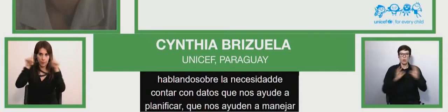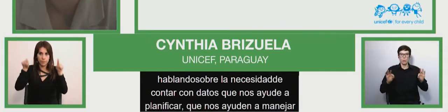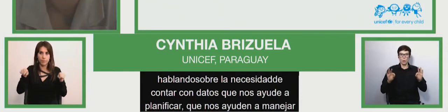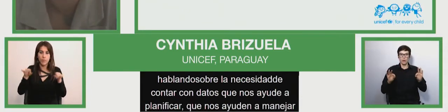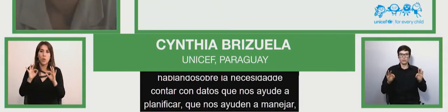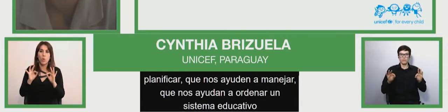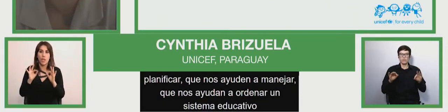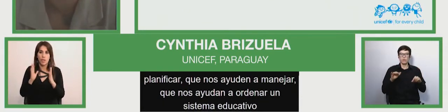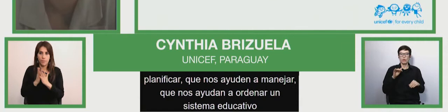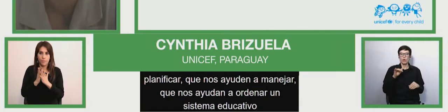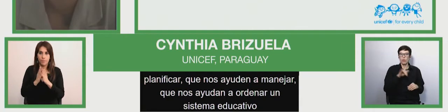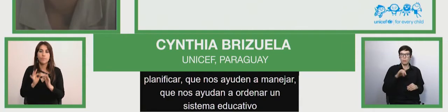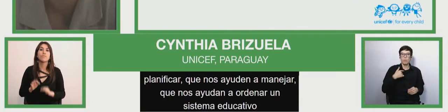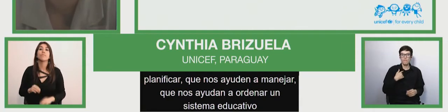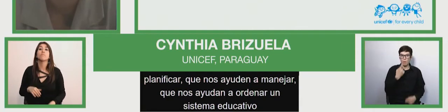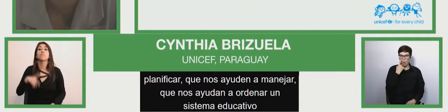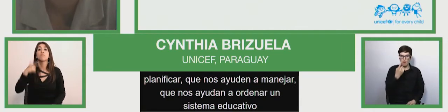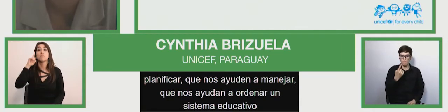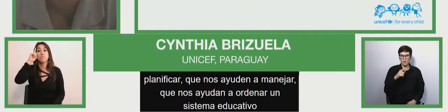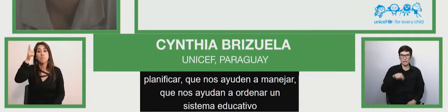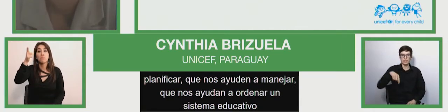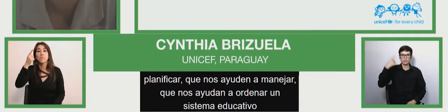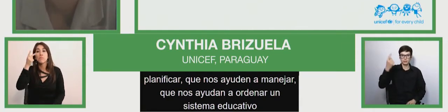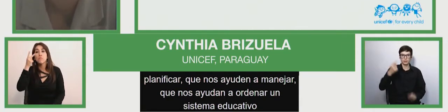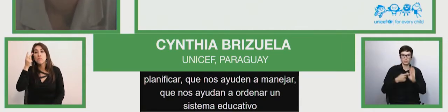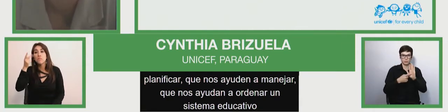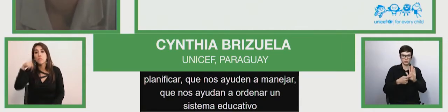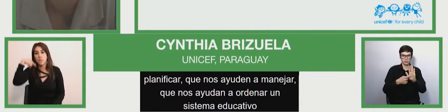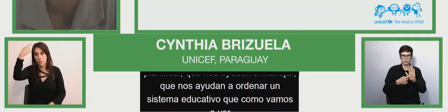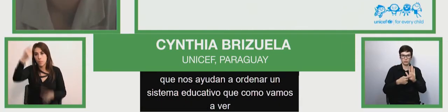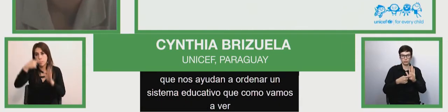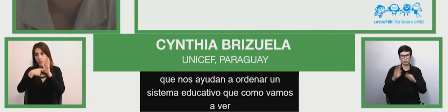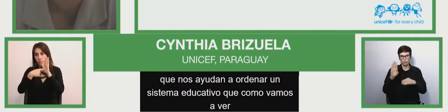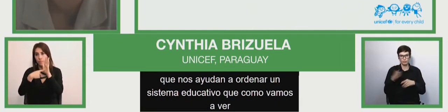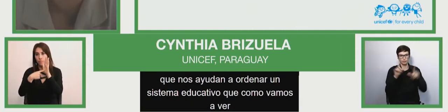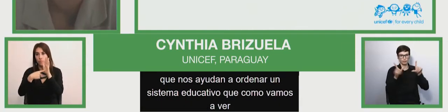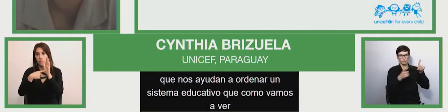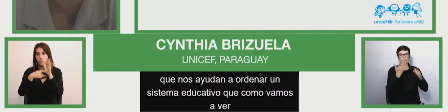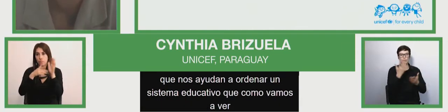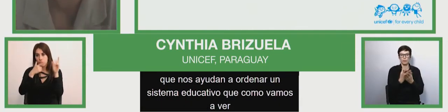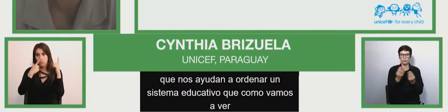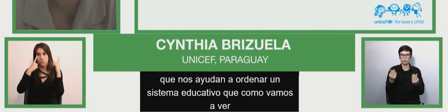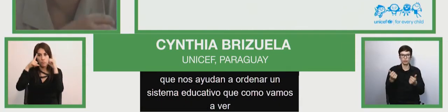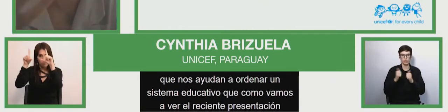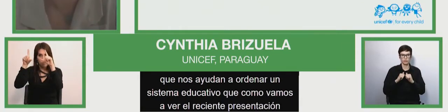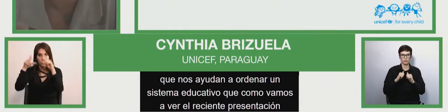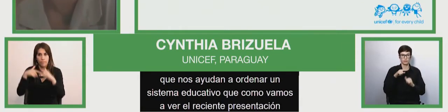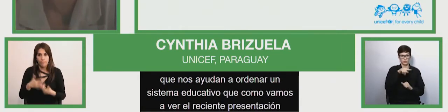in the next presentations next has several challenges and these challenges